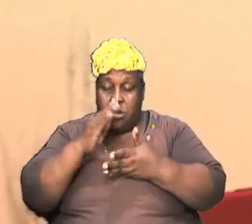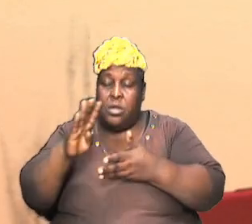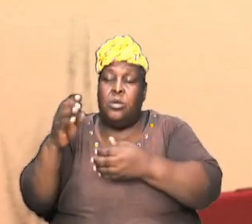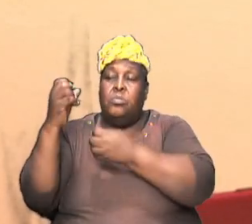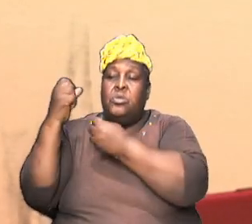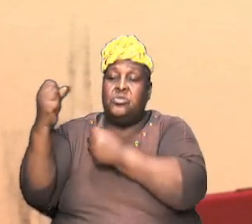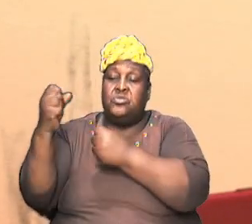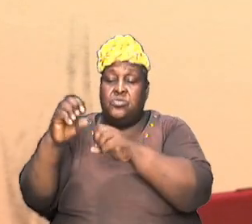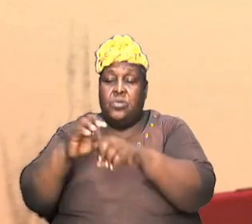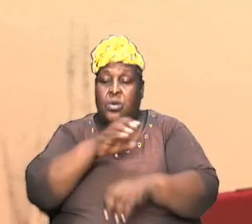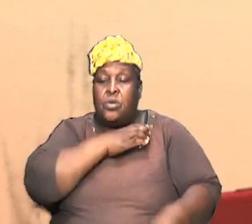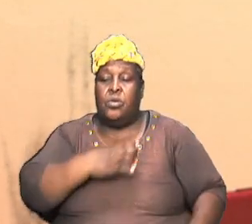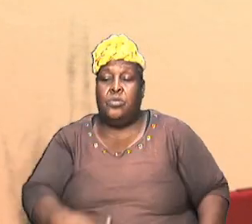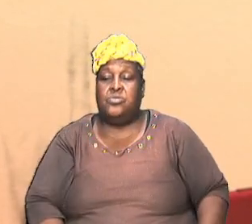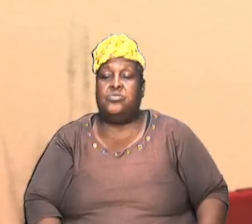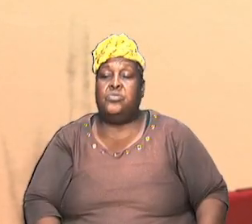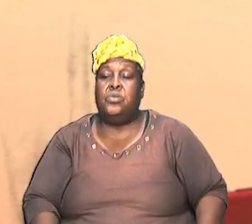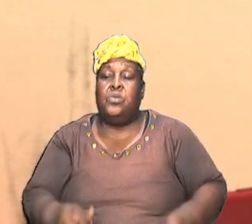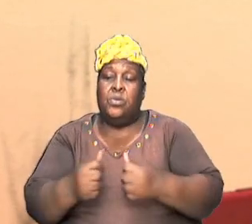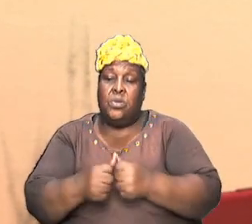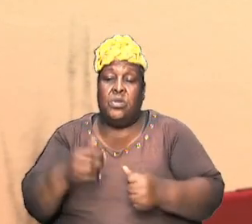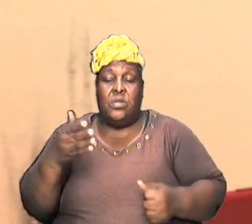Christians so with